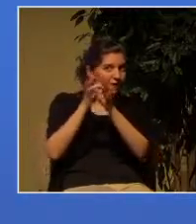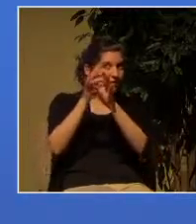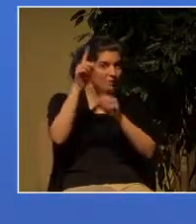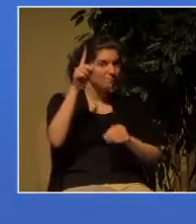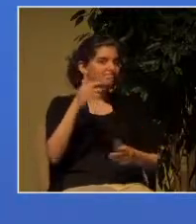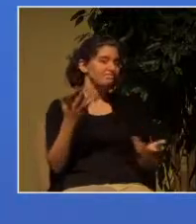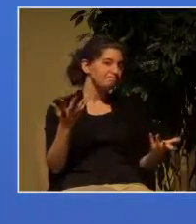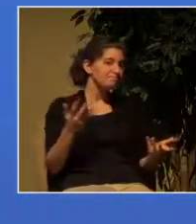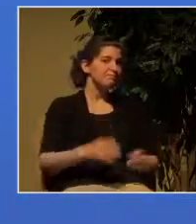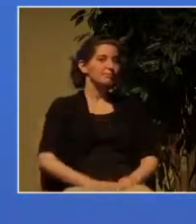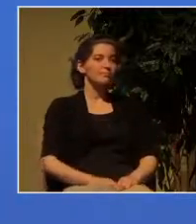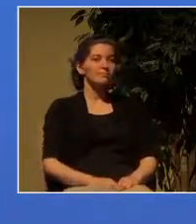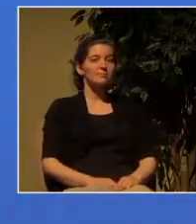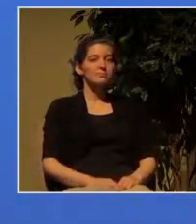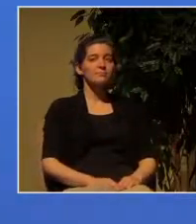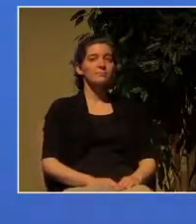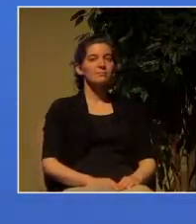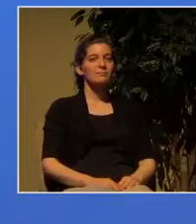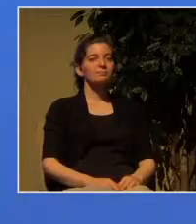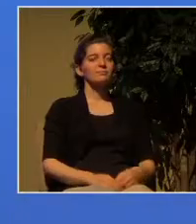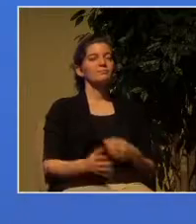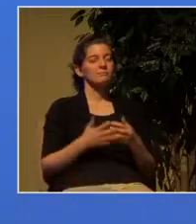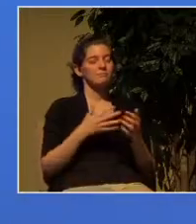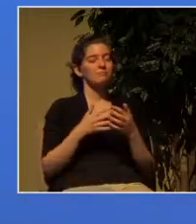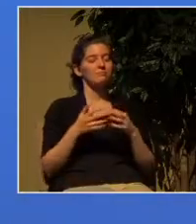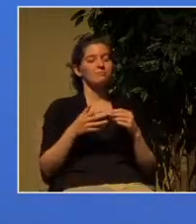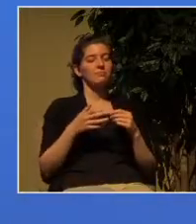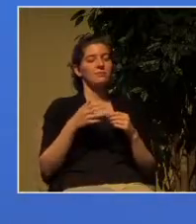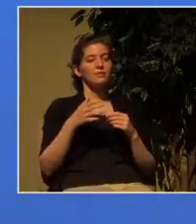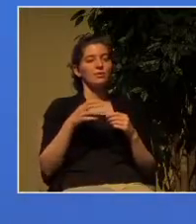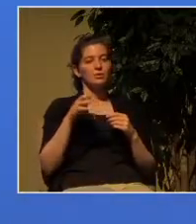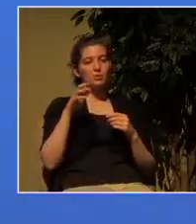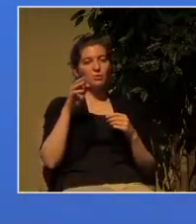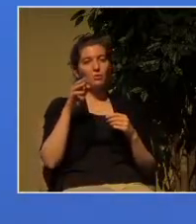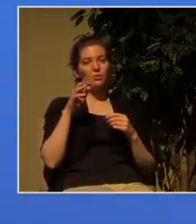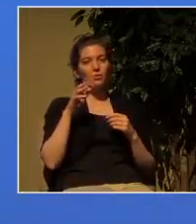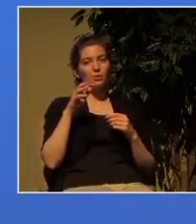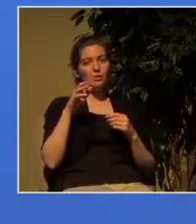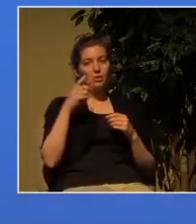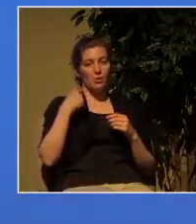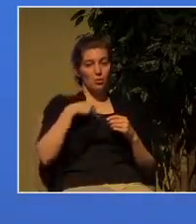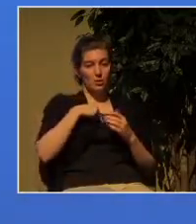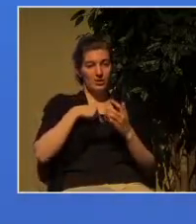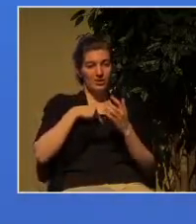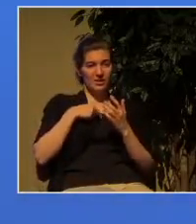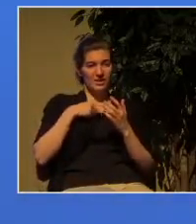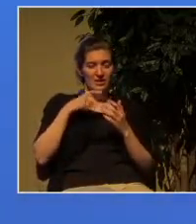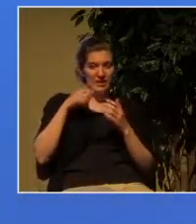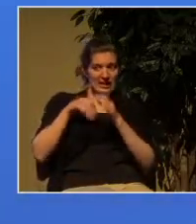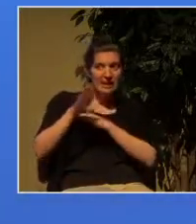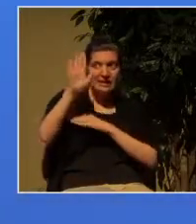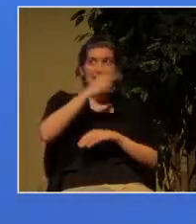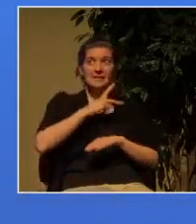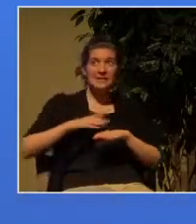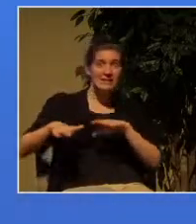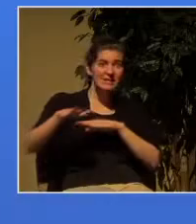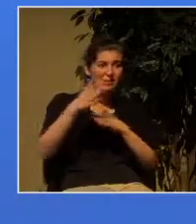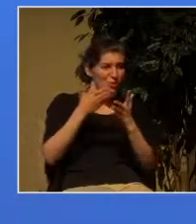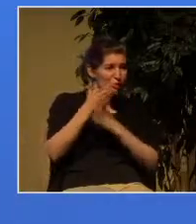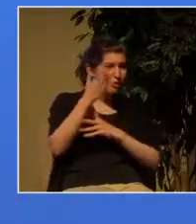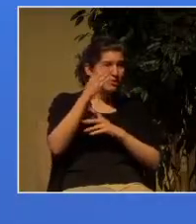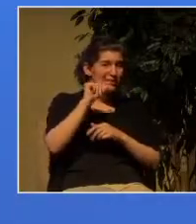through many hardships we enter into the kingdom of God we enter through the narrow gate and you gotta